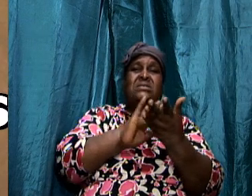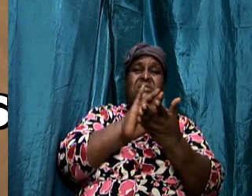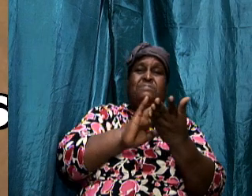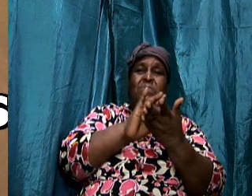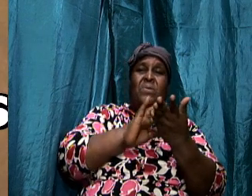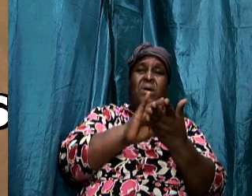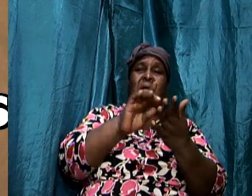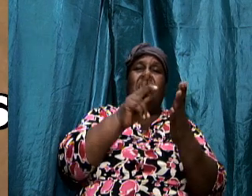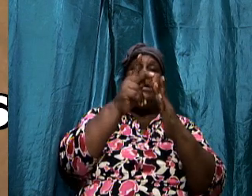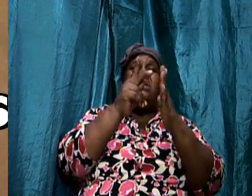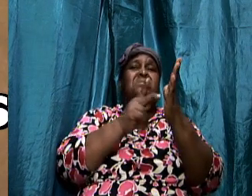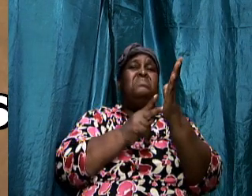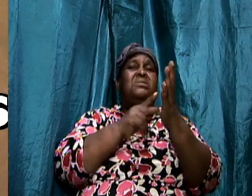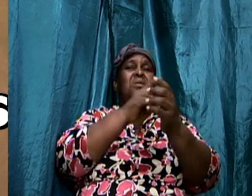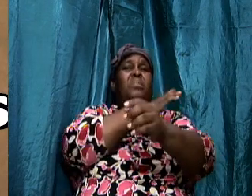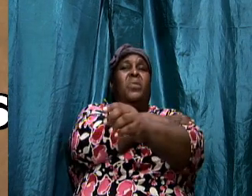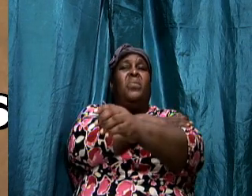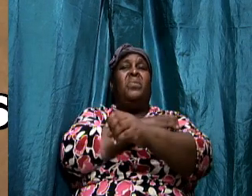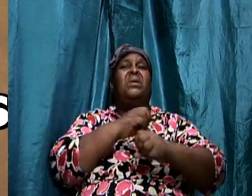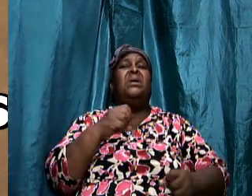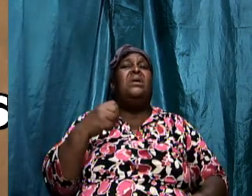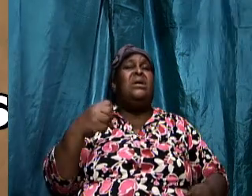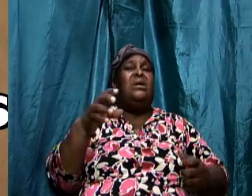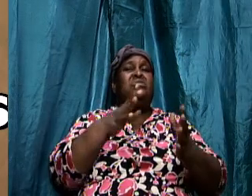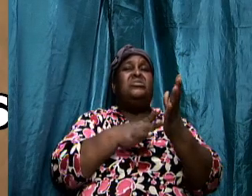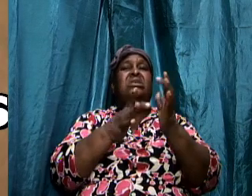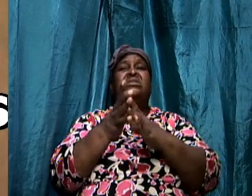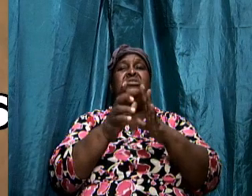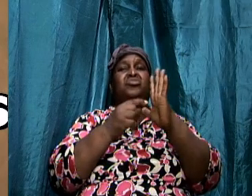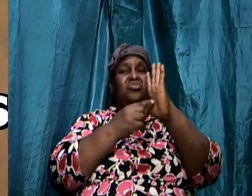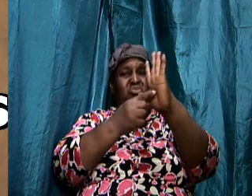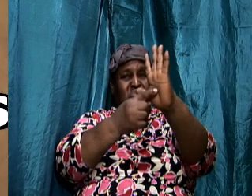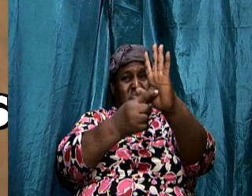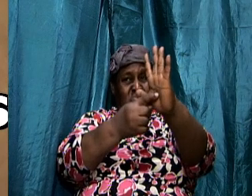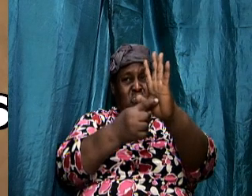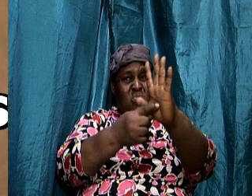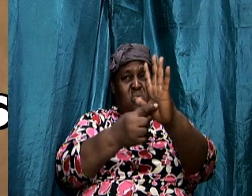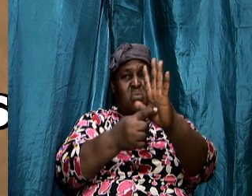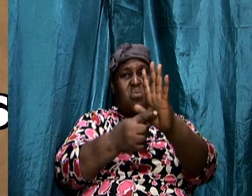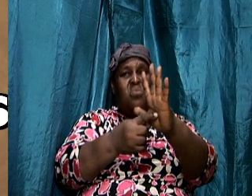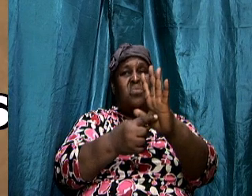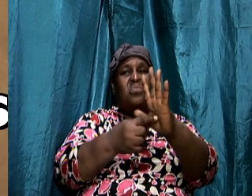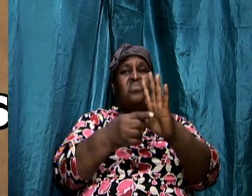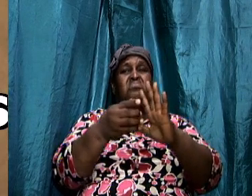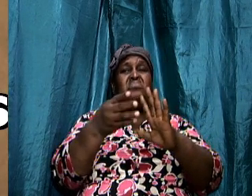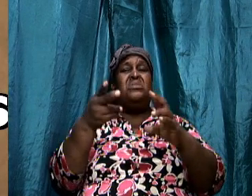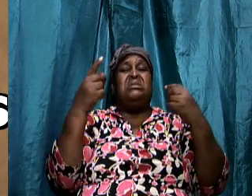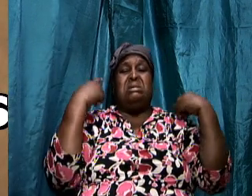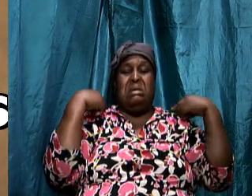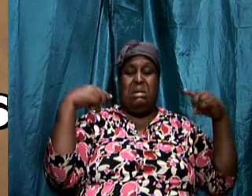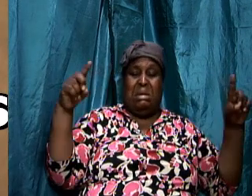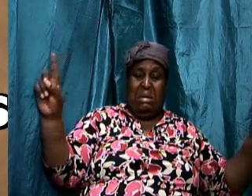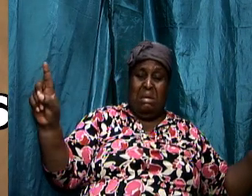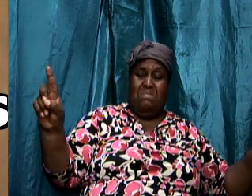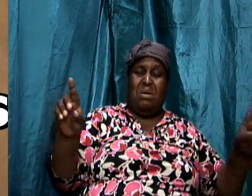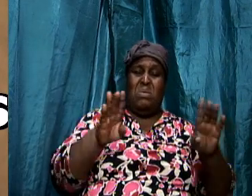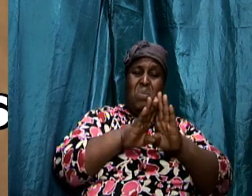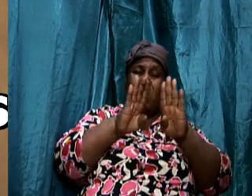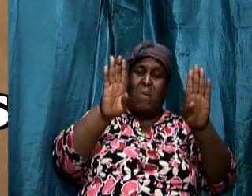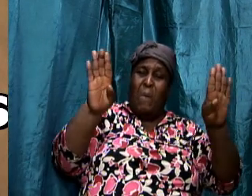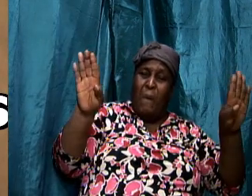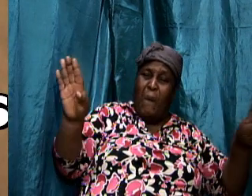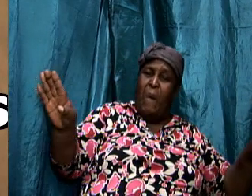and we could extend that by saying he spoiled spiritual wickedness in high places and he spoiled every